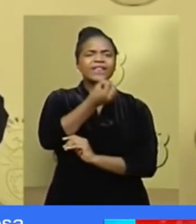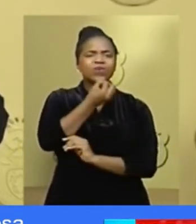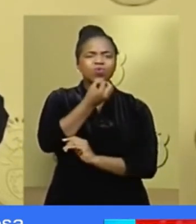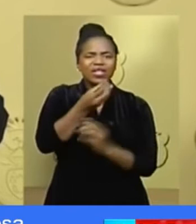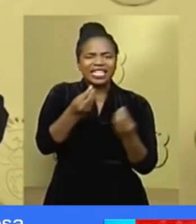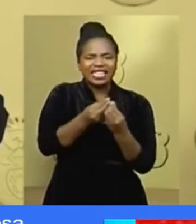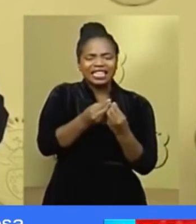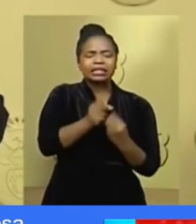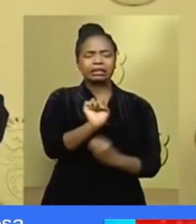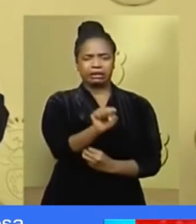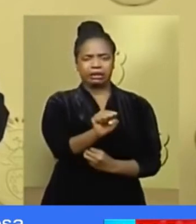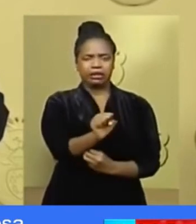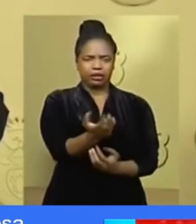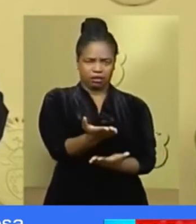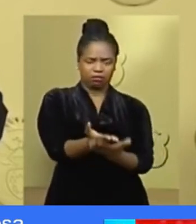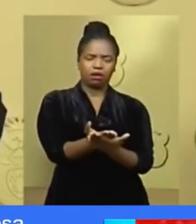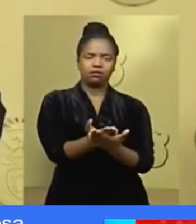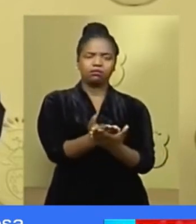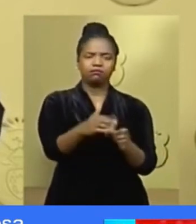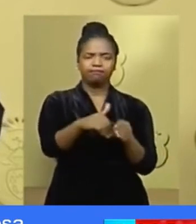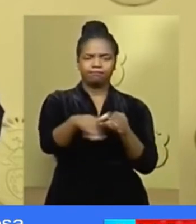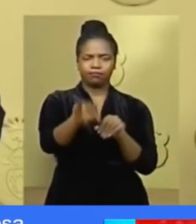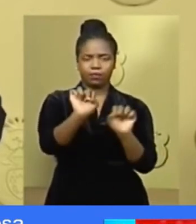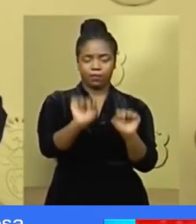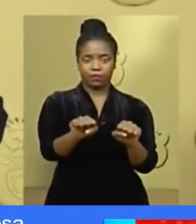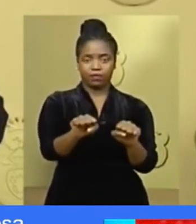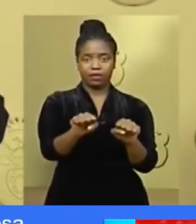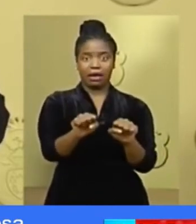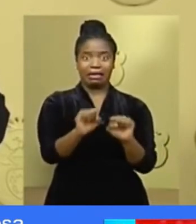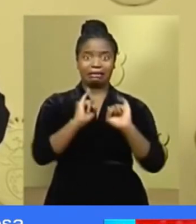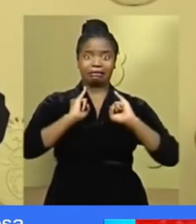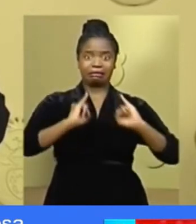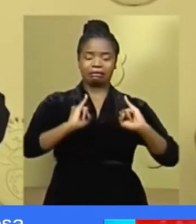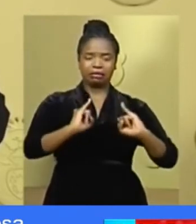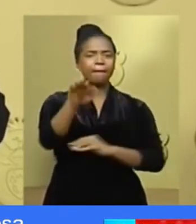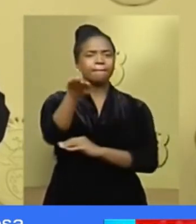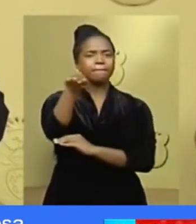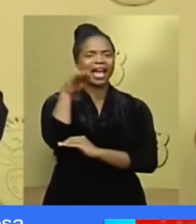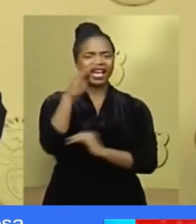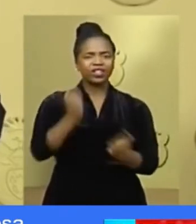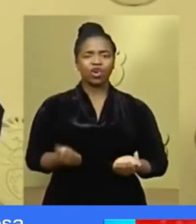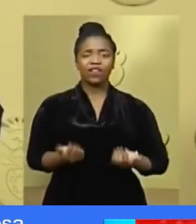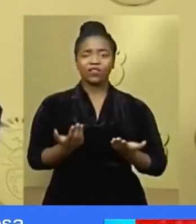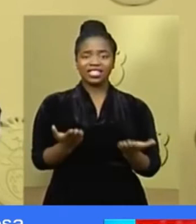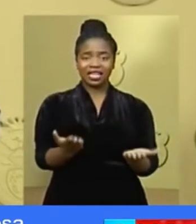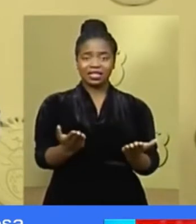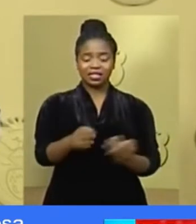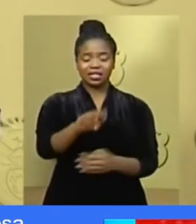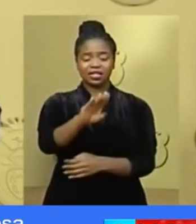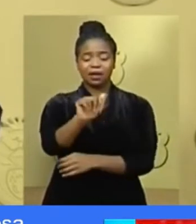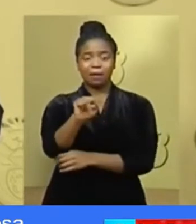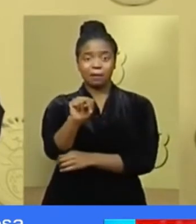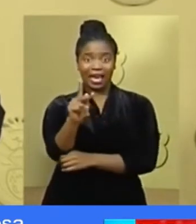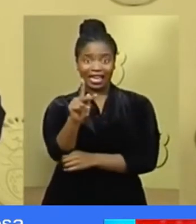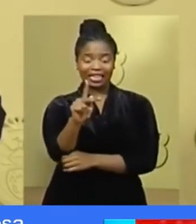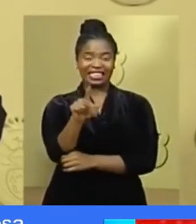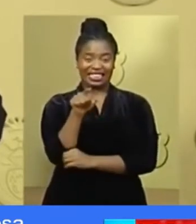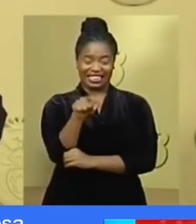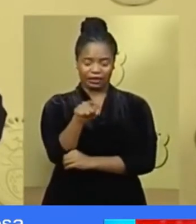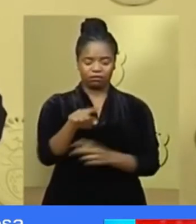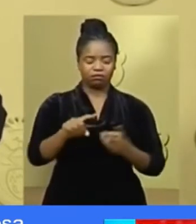basic goods, essential banking services, the maintenance of power,